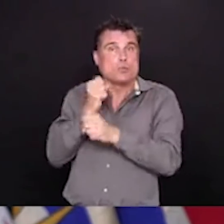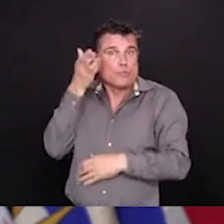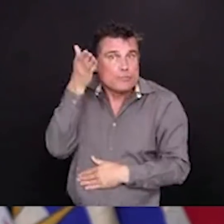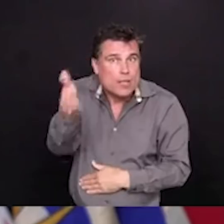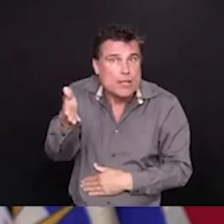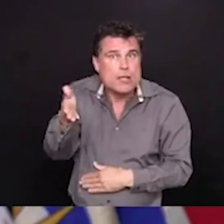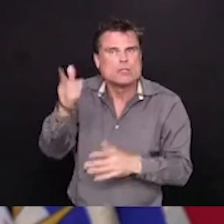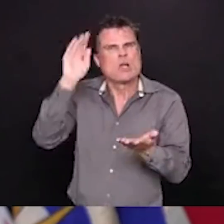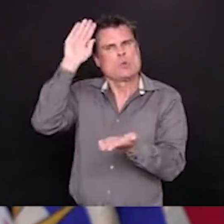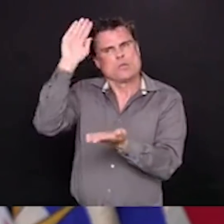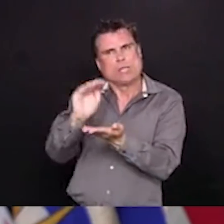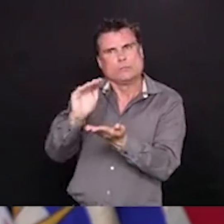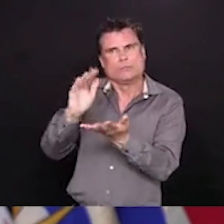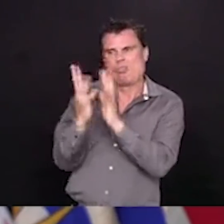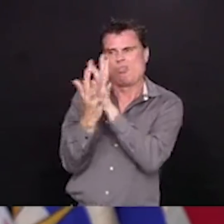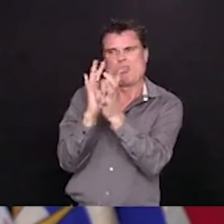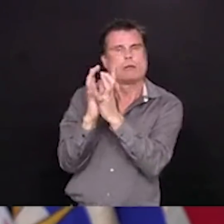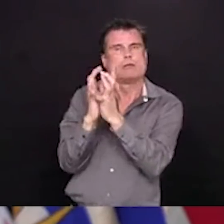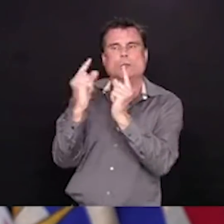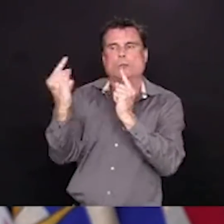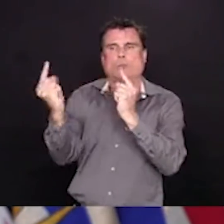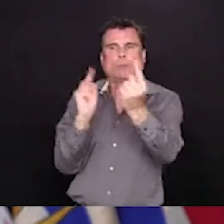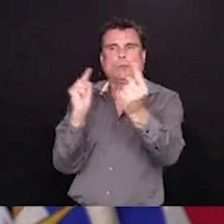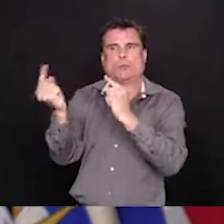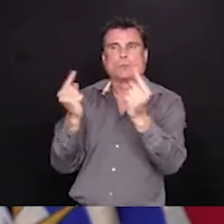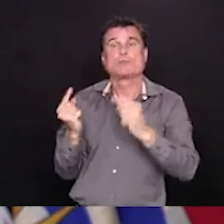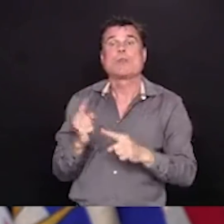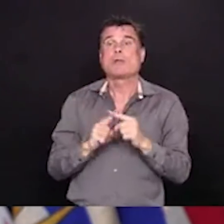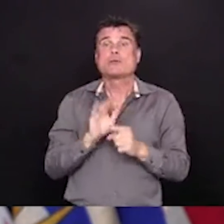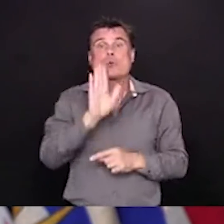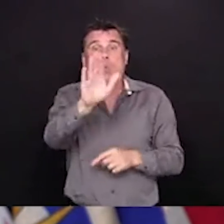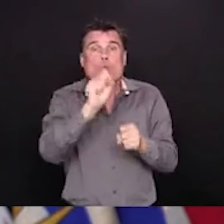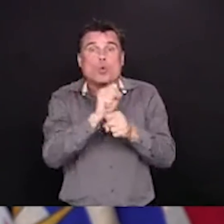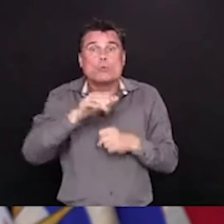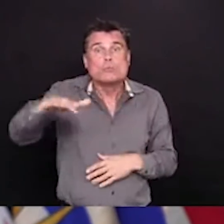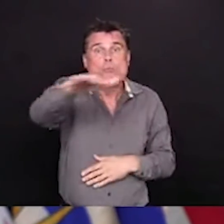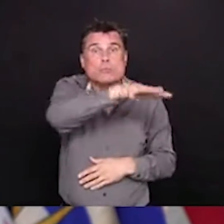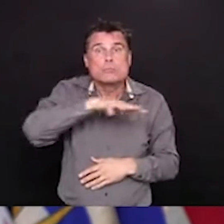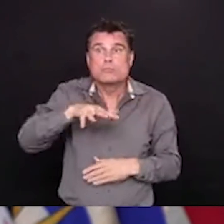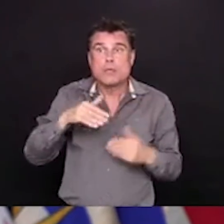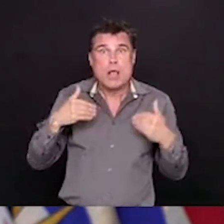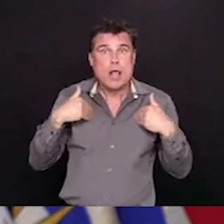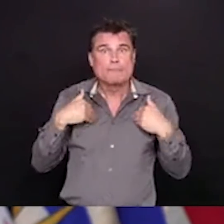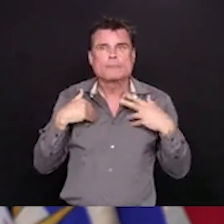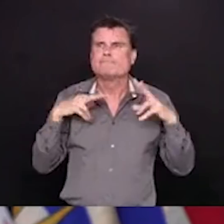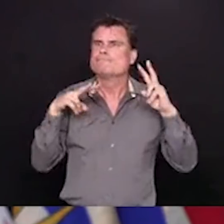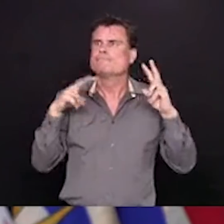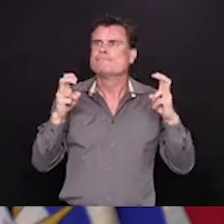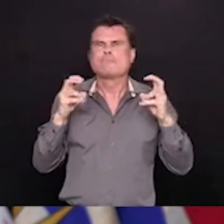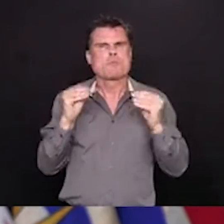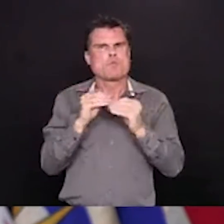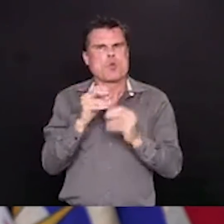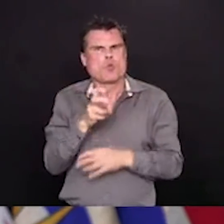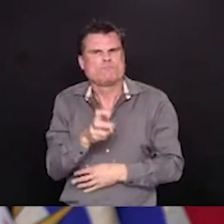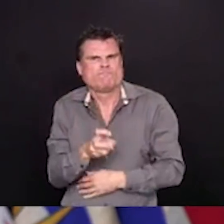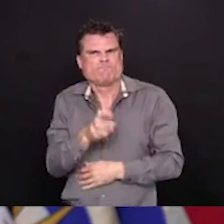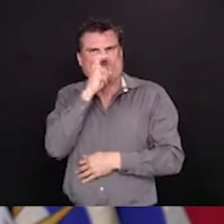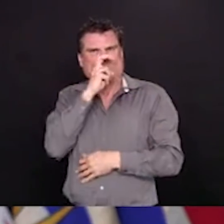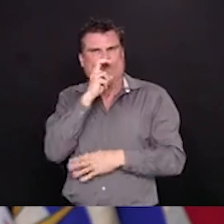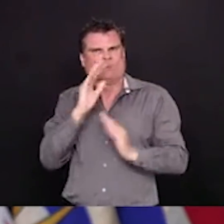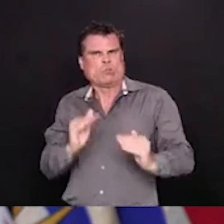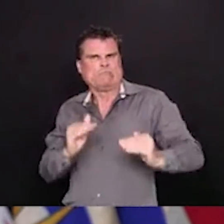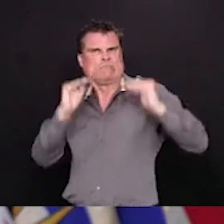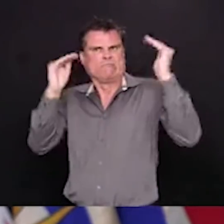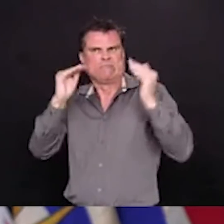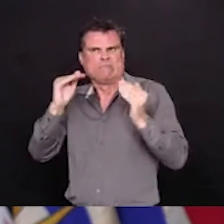have enhanced hand hygiene, enhanced cleaning abilities. Our new normal is going to be a modification of the things that we